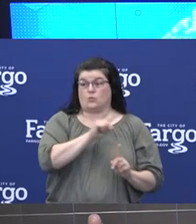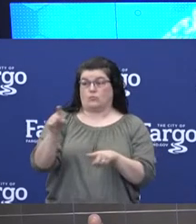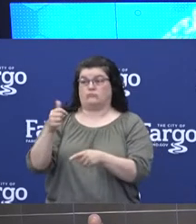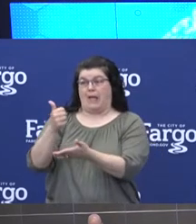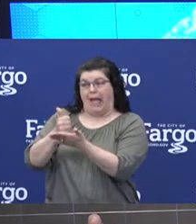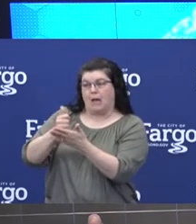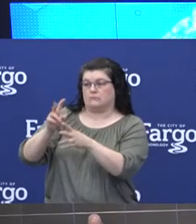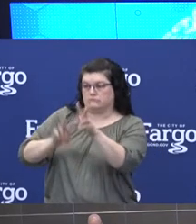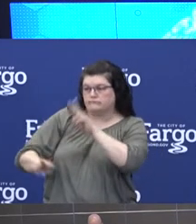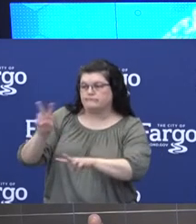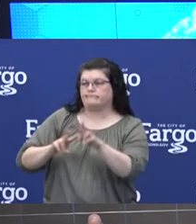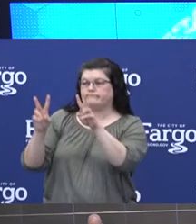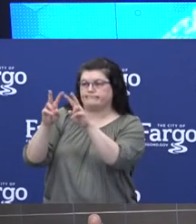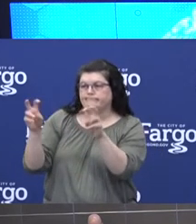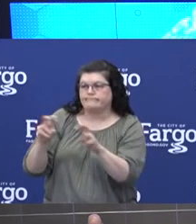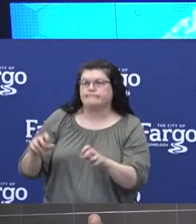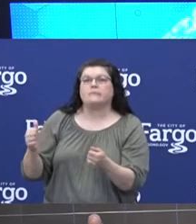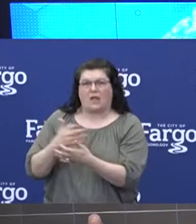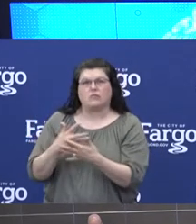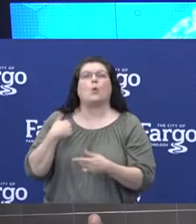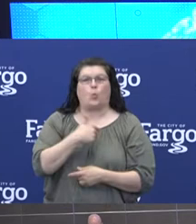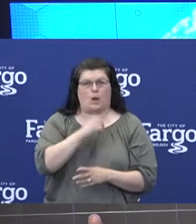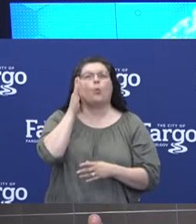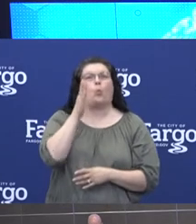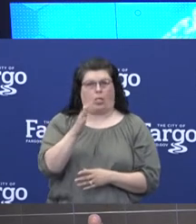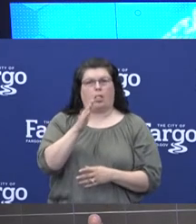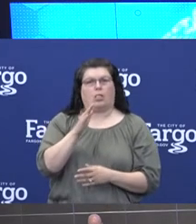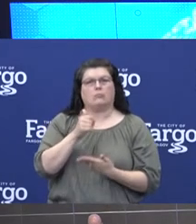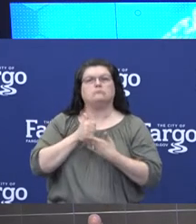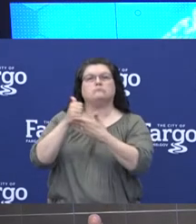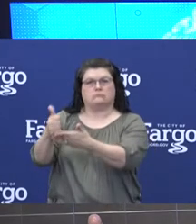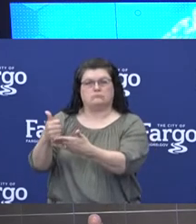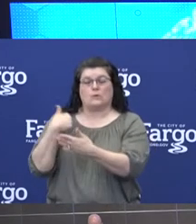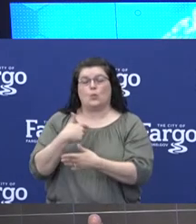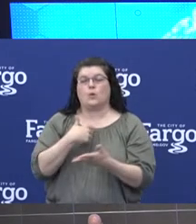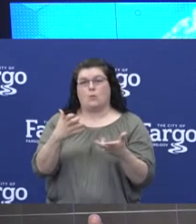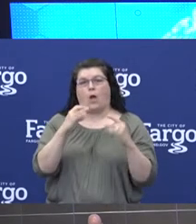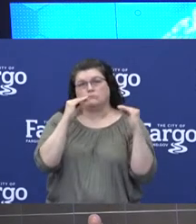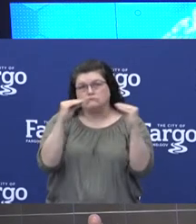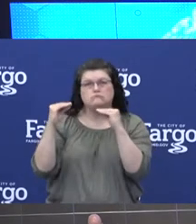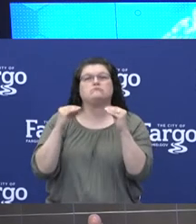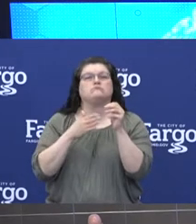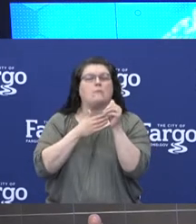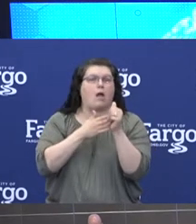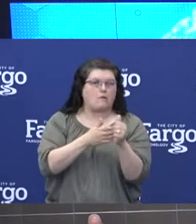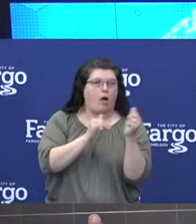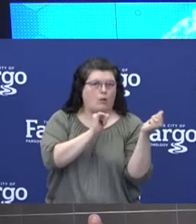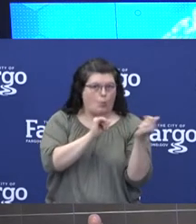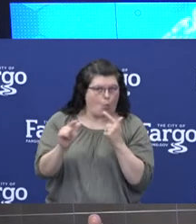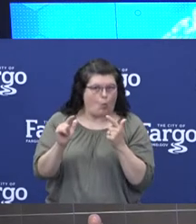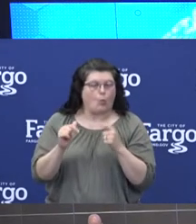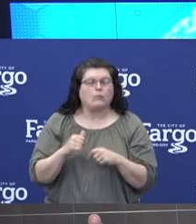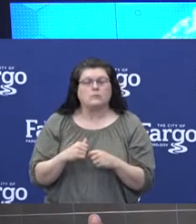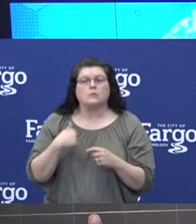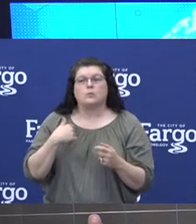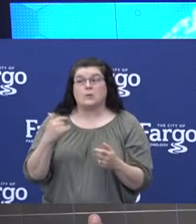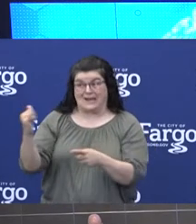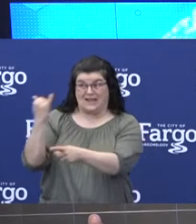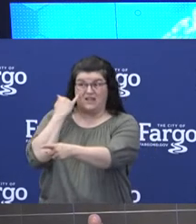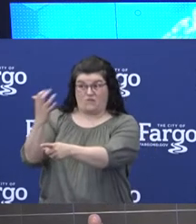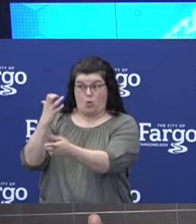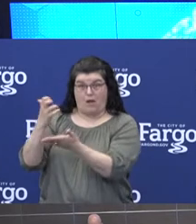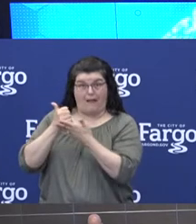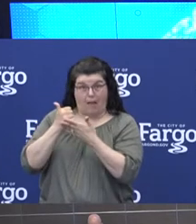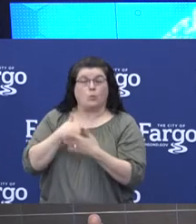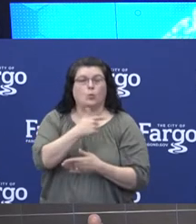we won't deny that either. We're here to provide education and guidance for all. So if they're looking for it, we will provide it